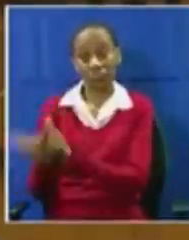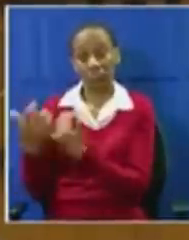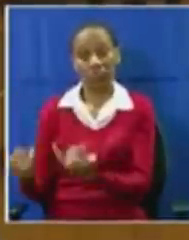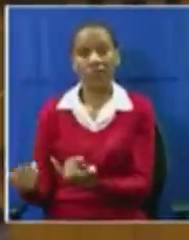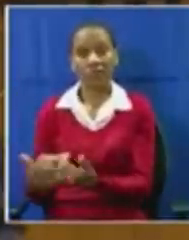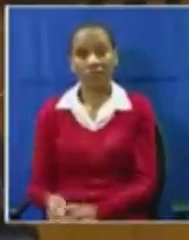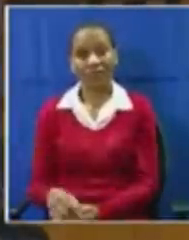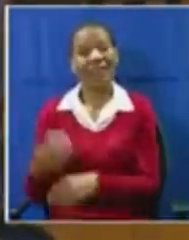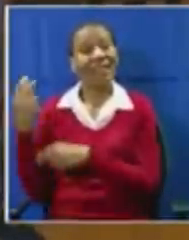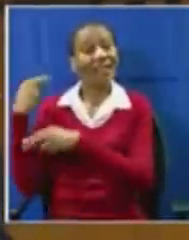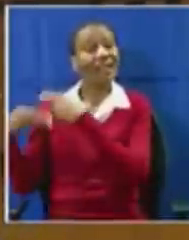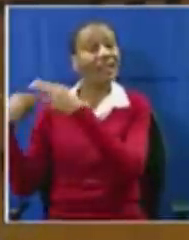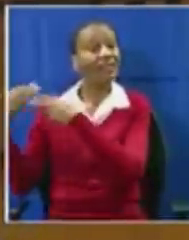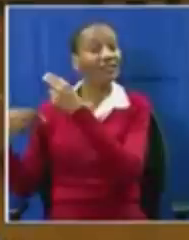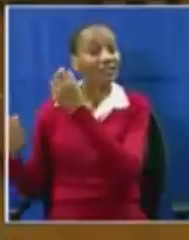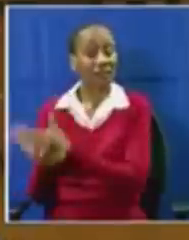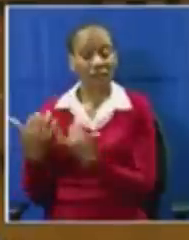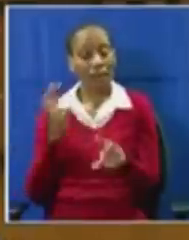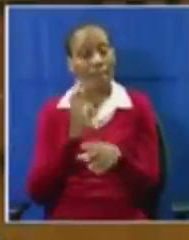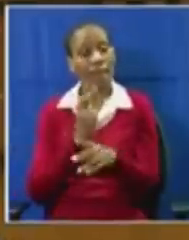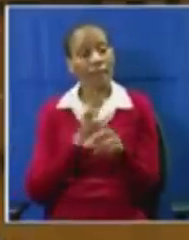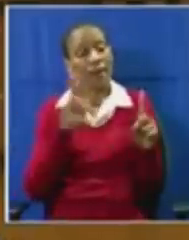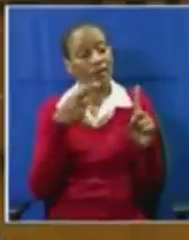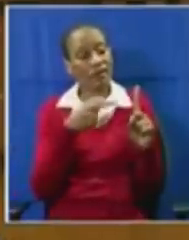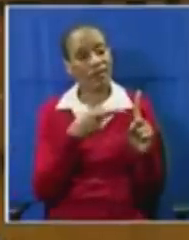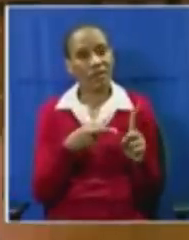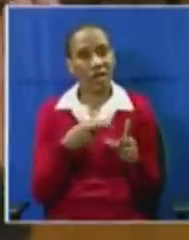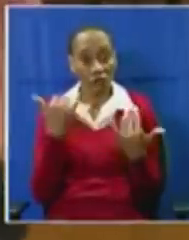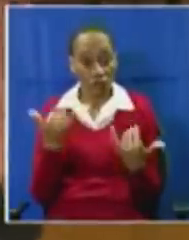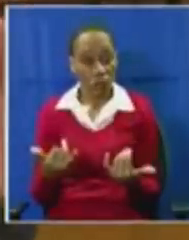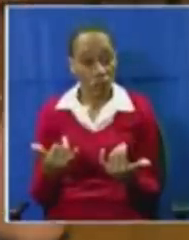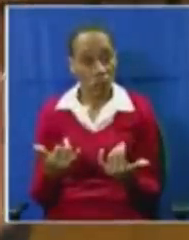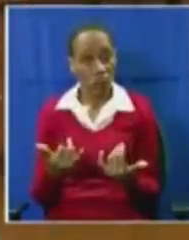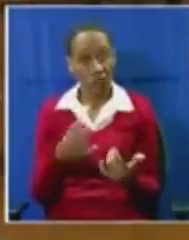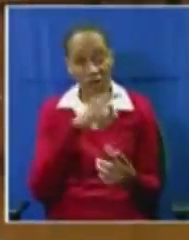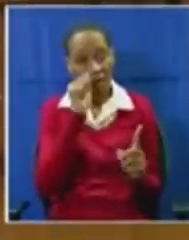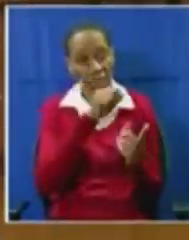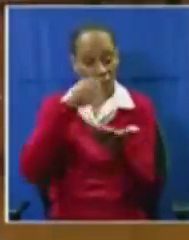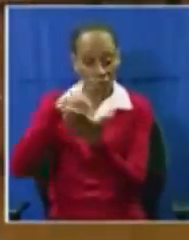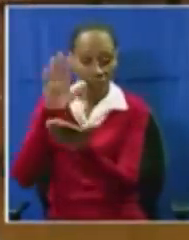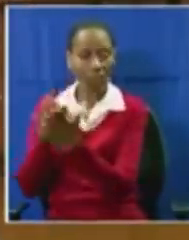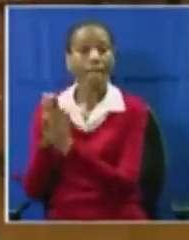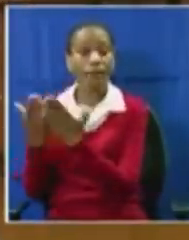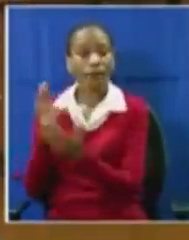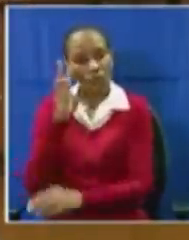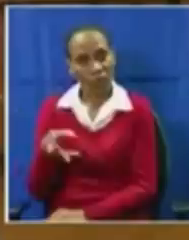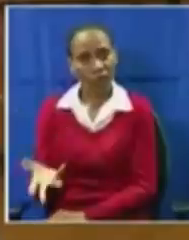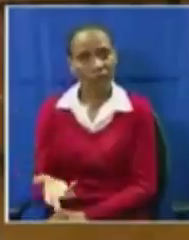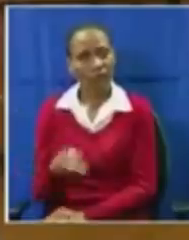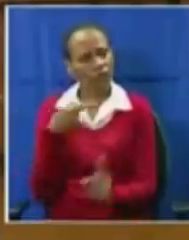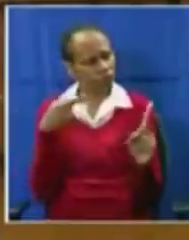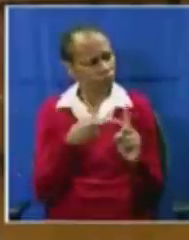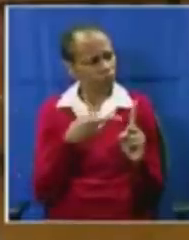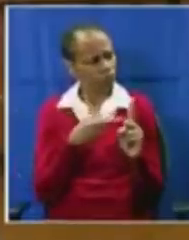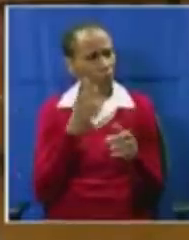This is history. Mom Regina, you really created history. And you'll go down in the annals of history. As being someone